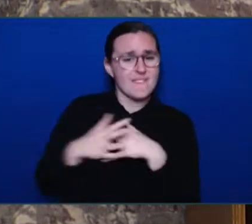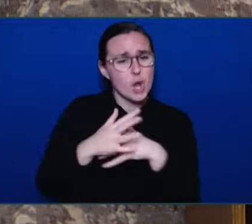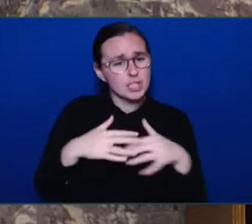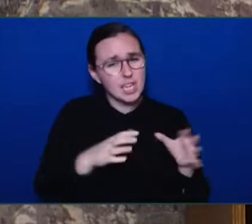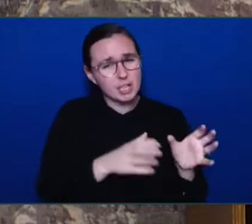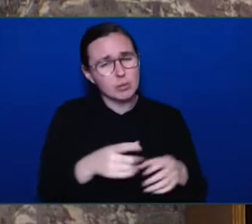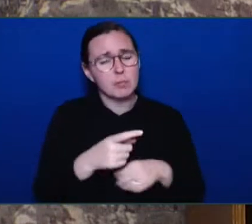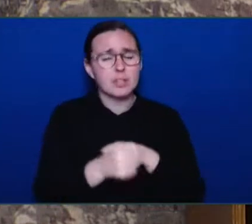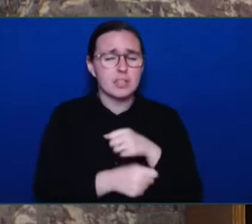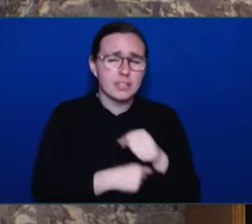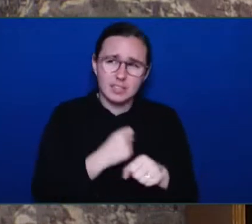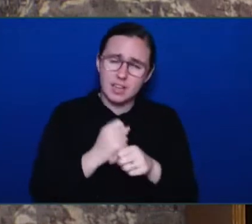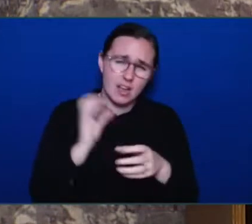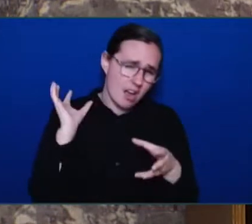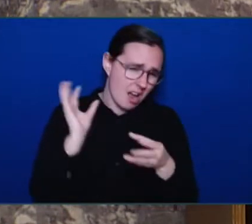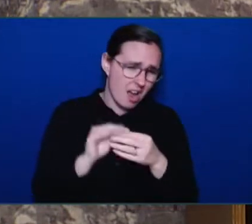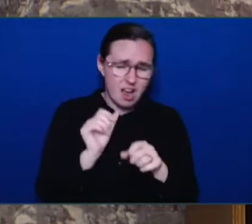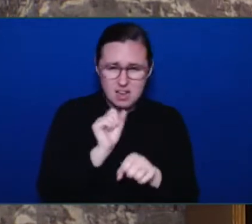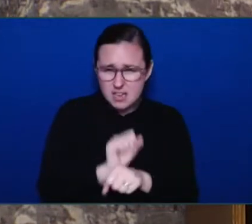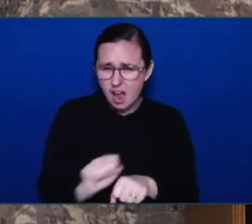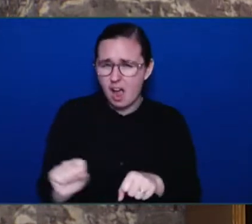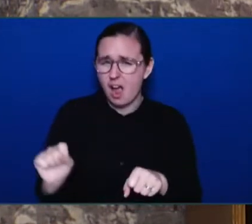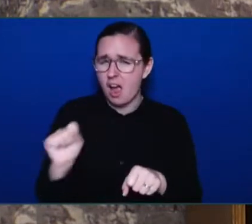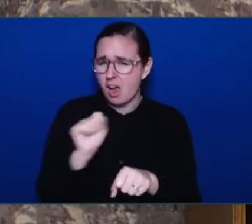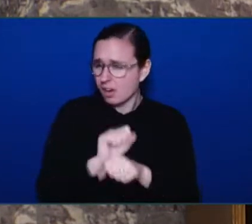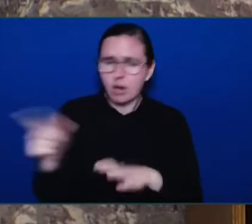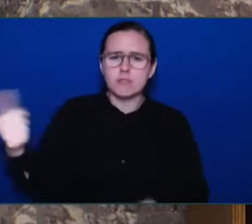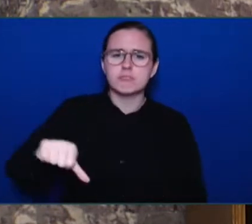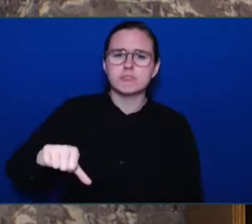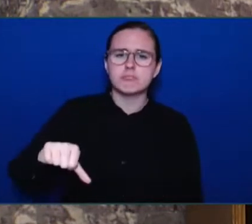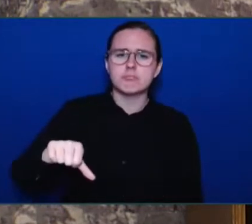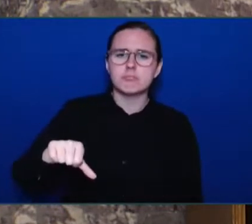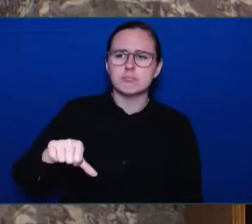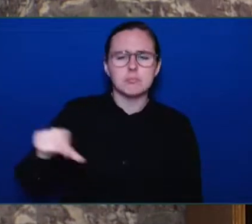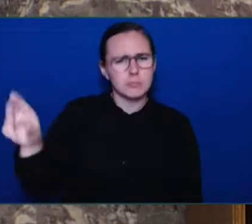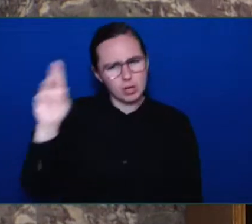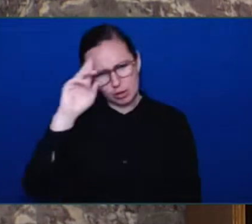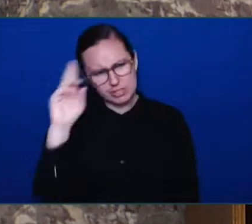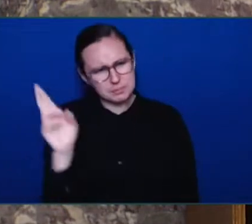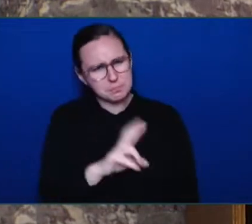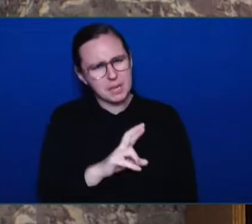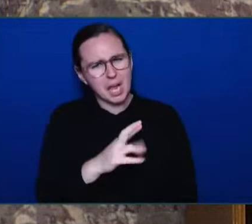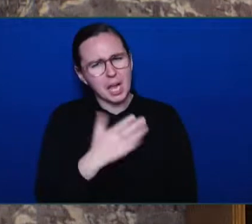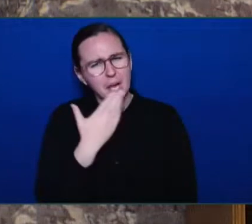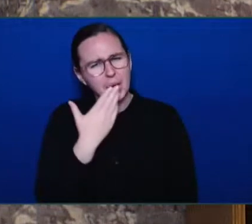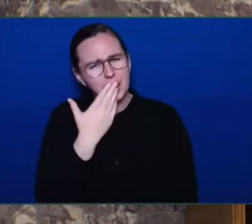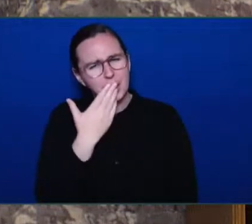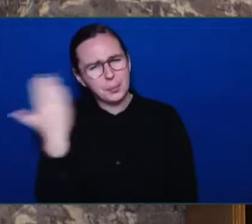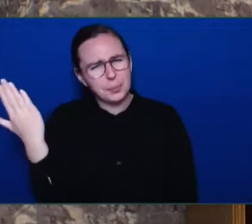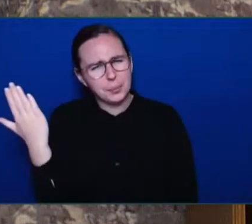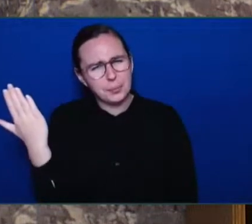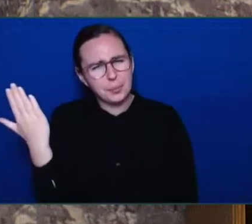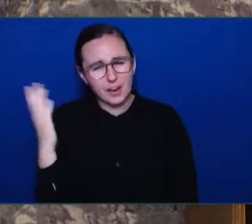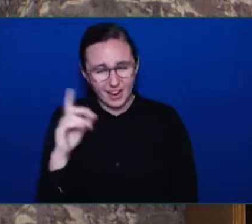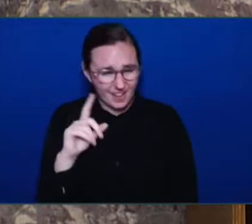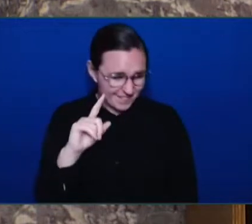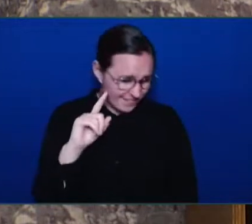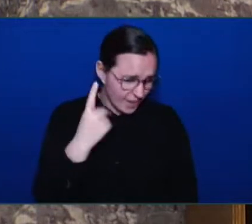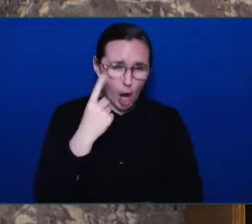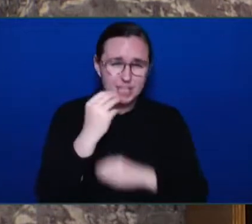bid, the first of its kind in the world. The minister herself says it's exceptional, it's amazing,